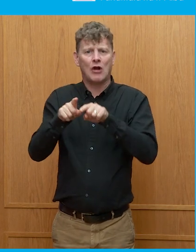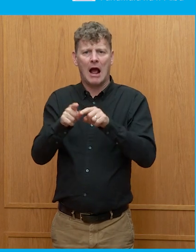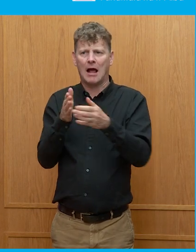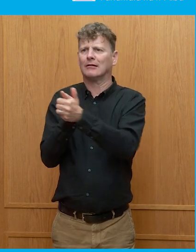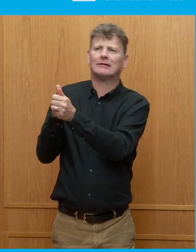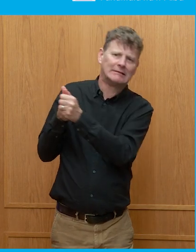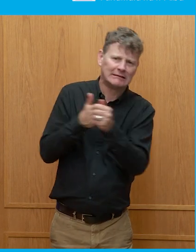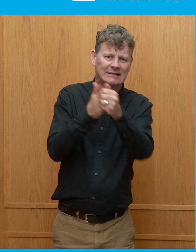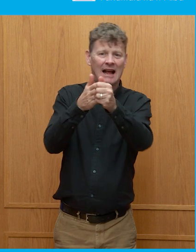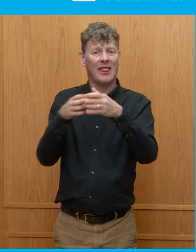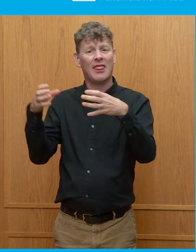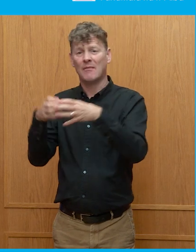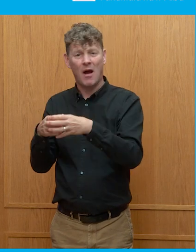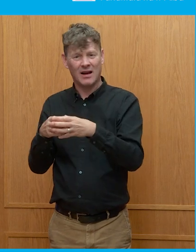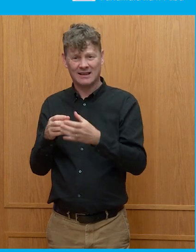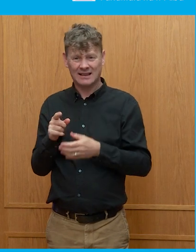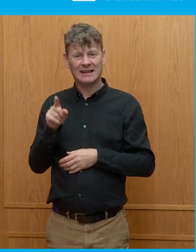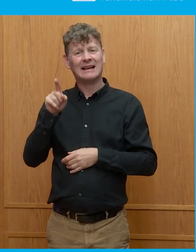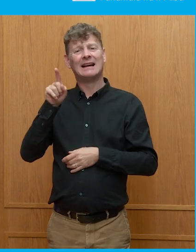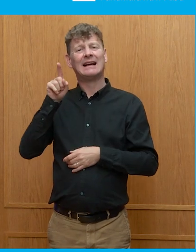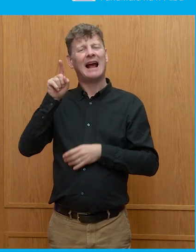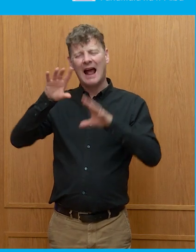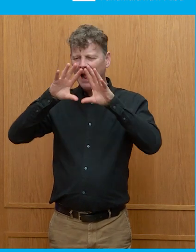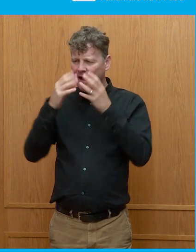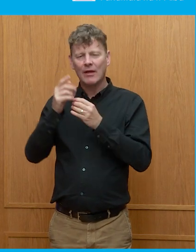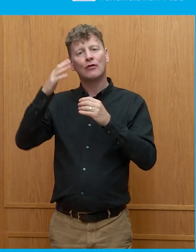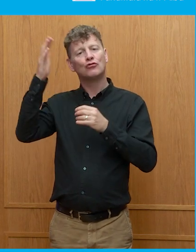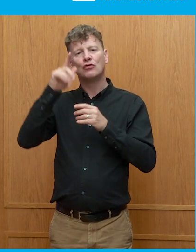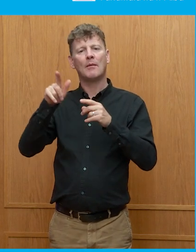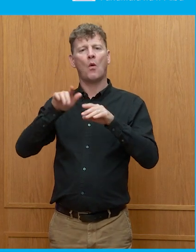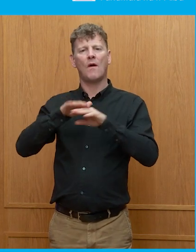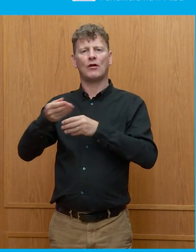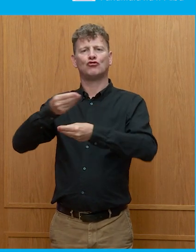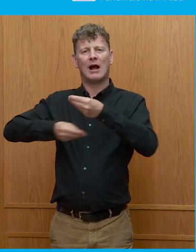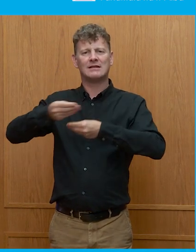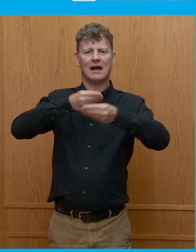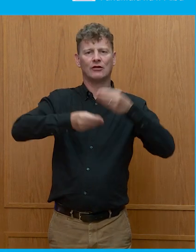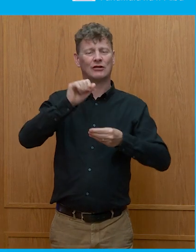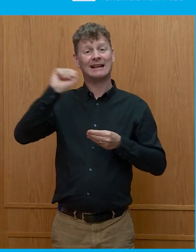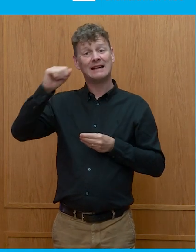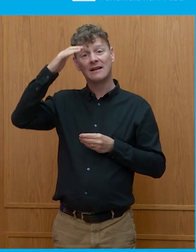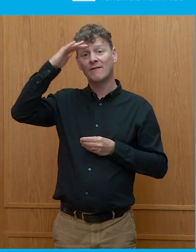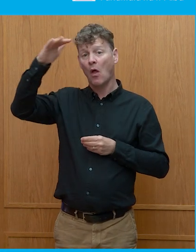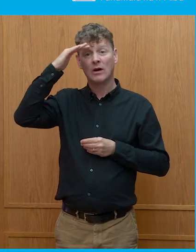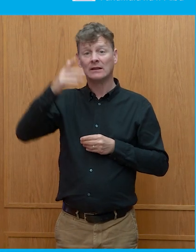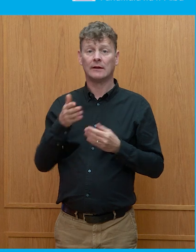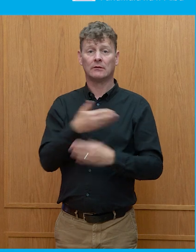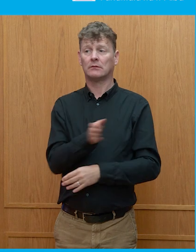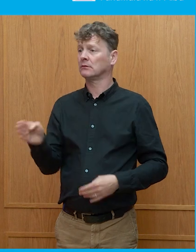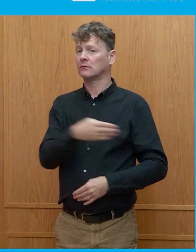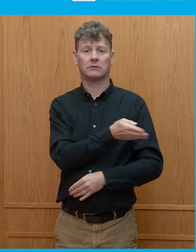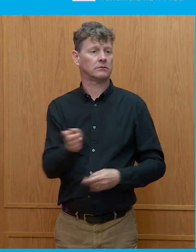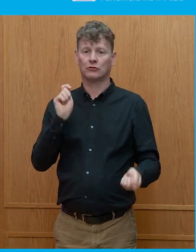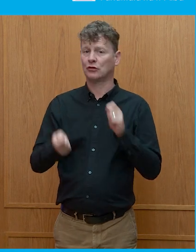the reality is that he is so transactional. He has an incredibly fluid philosophy that just reflects the